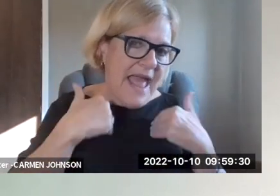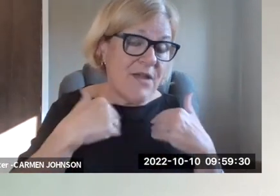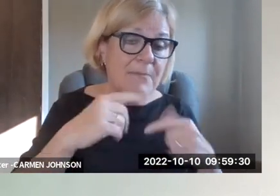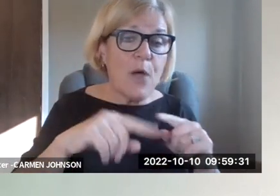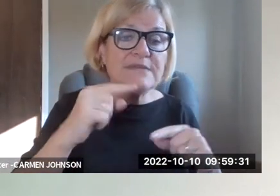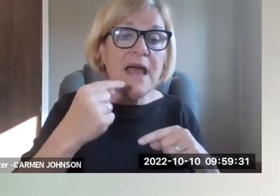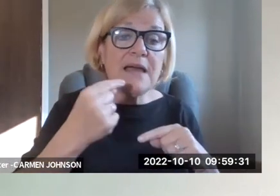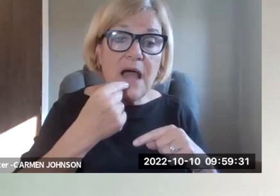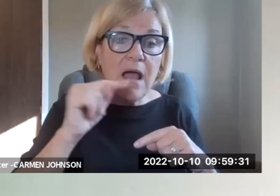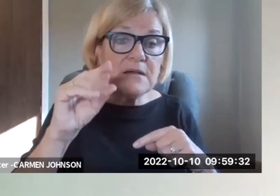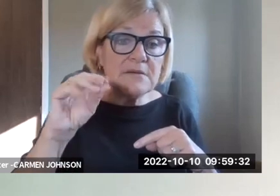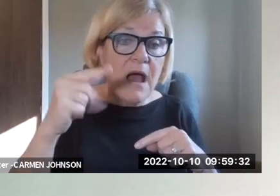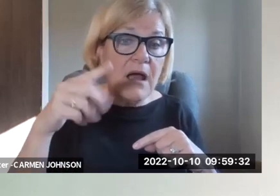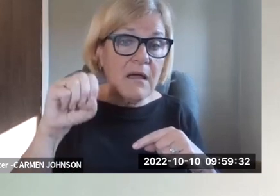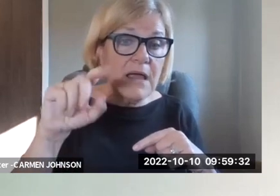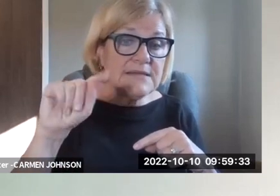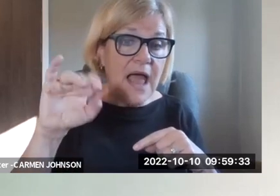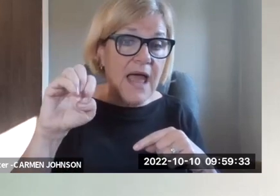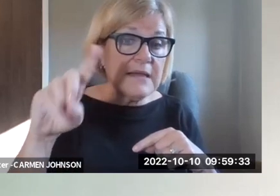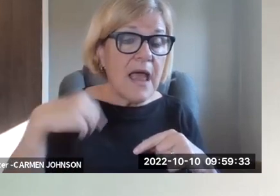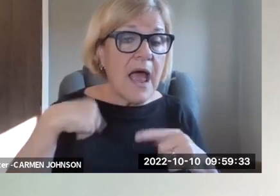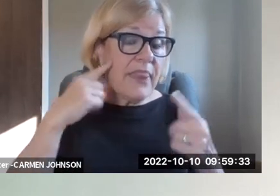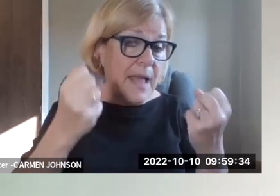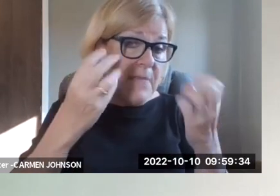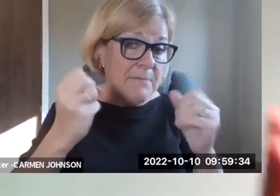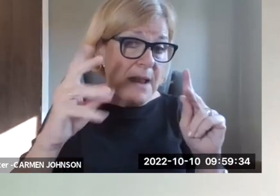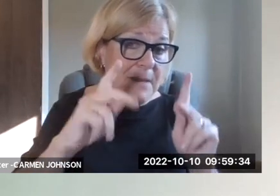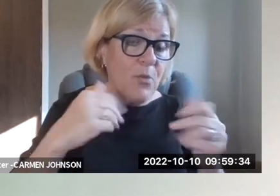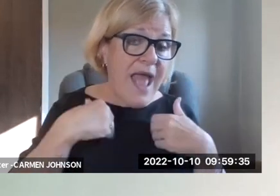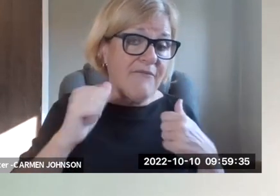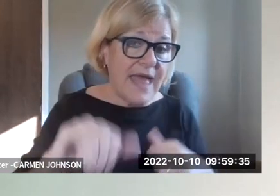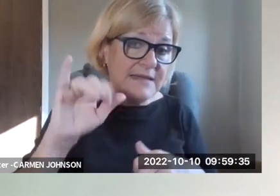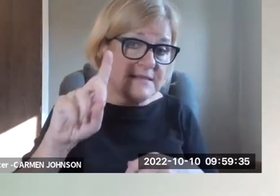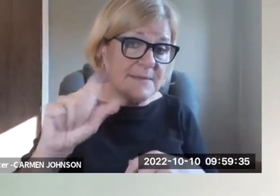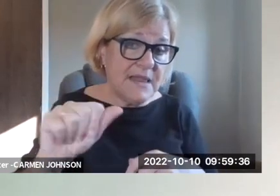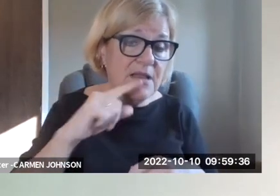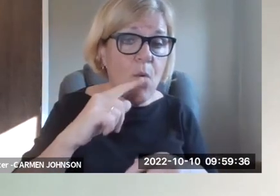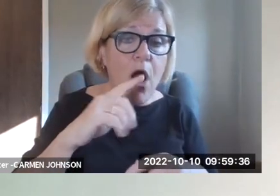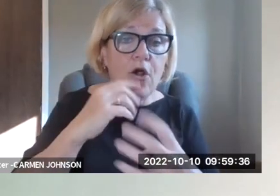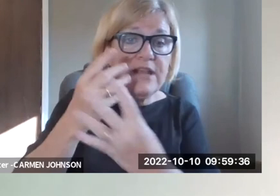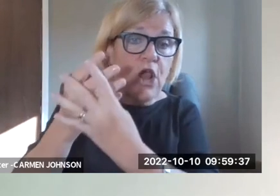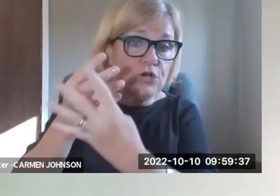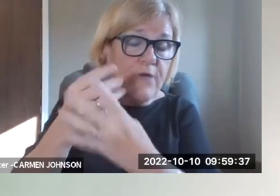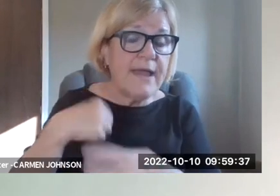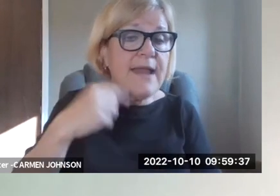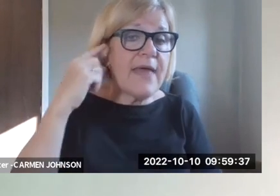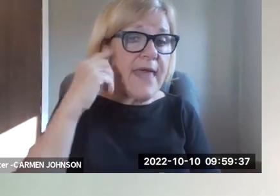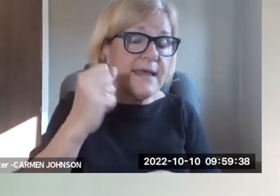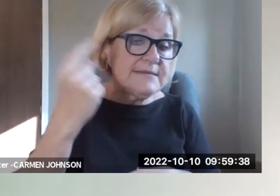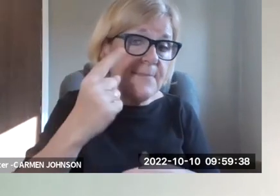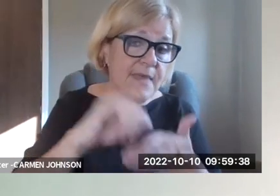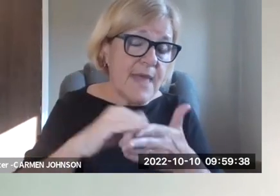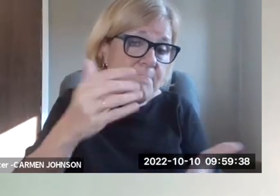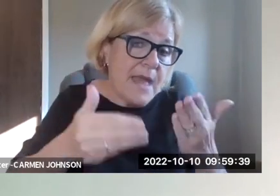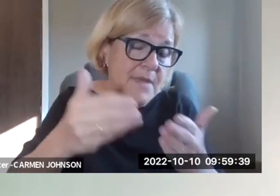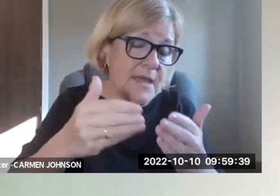I, I grew up, uh, and I, I think maybe I still have it, but I was tongue tied. And, um, I think there